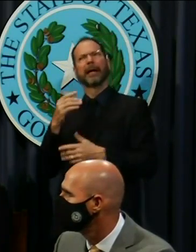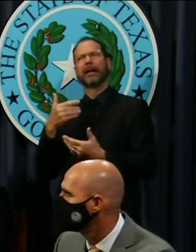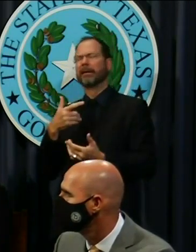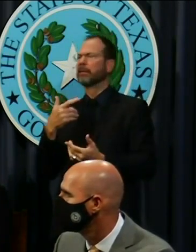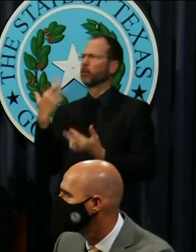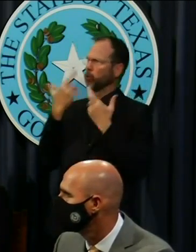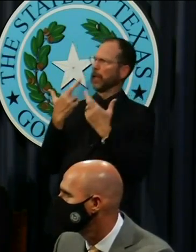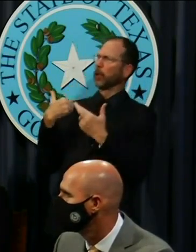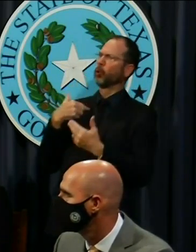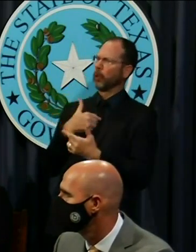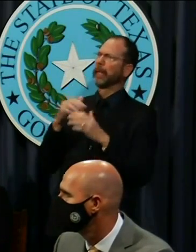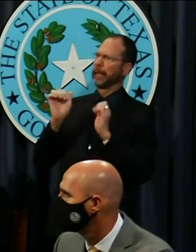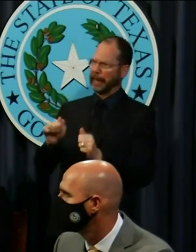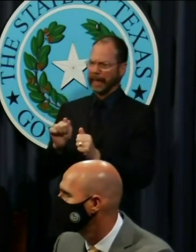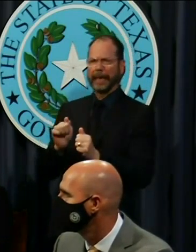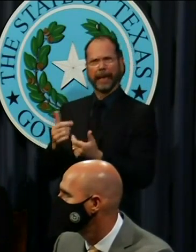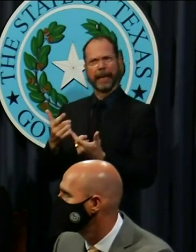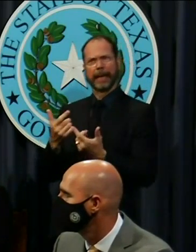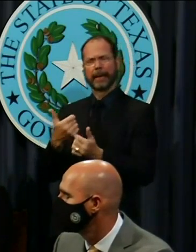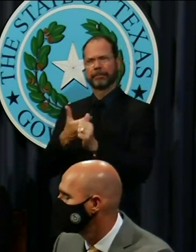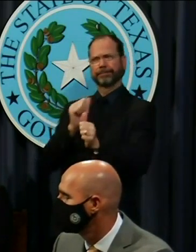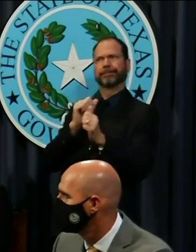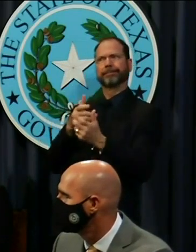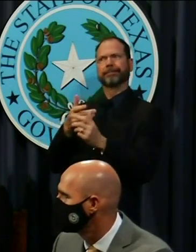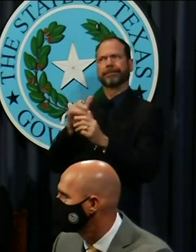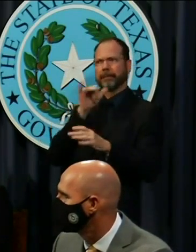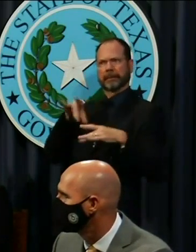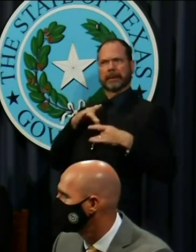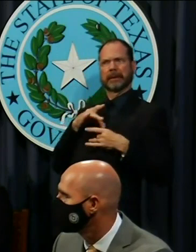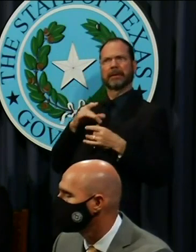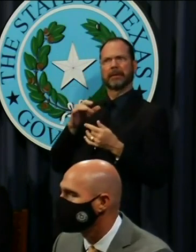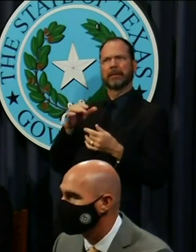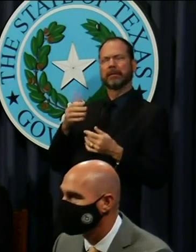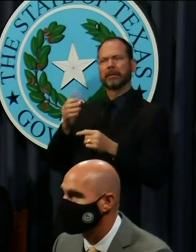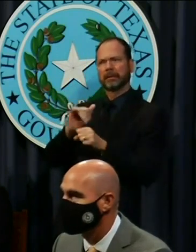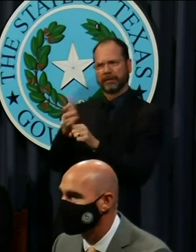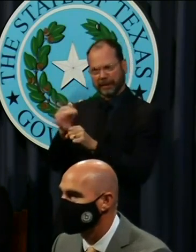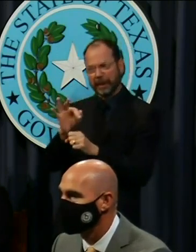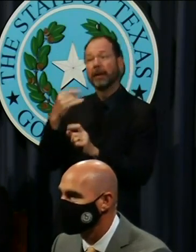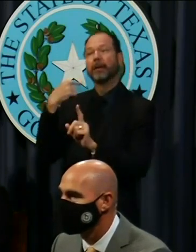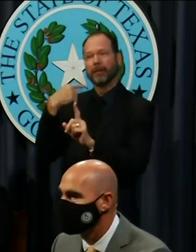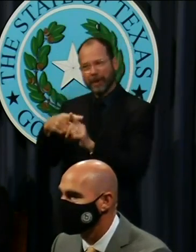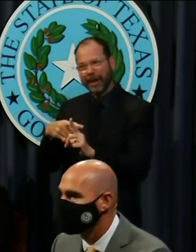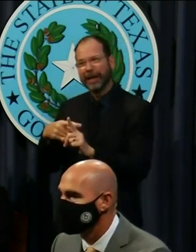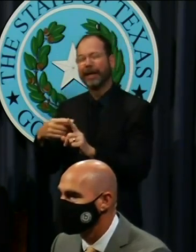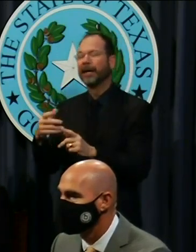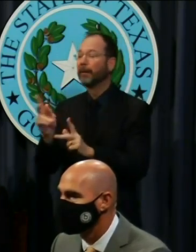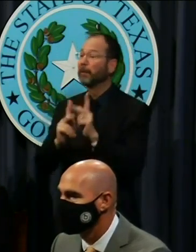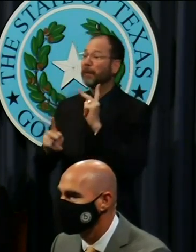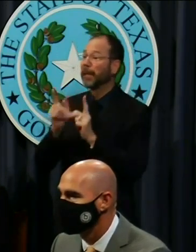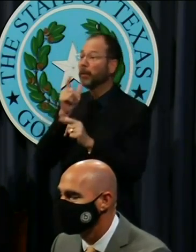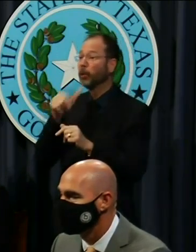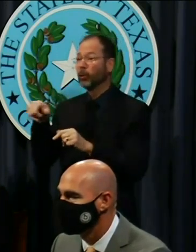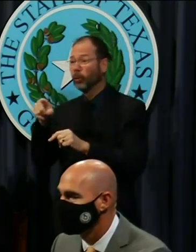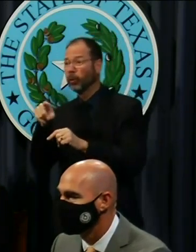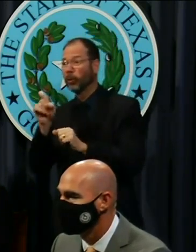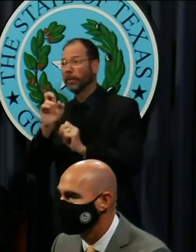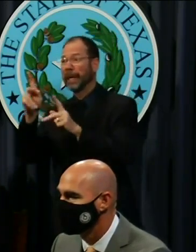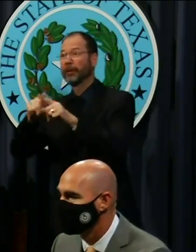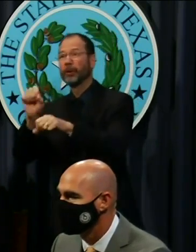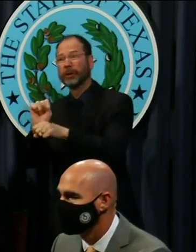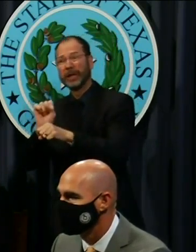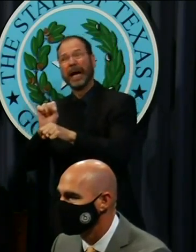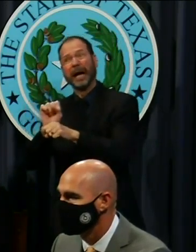safety concerns of COVID, while also taking careful and measured steps to restore the livelihoods that Texans